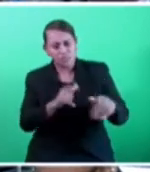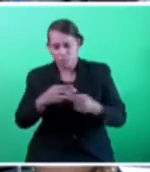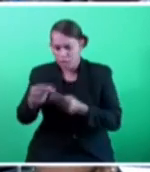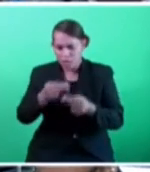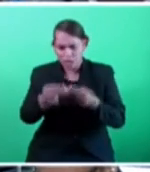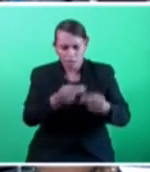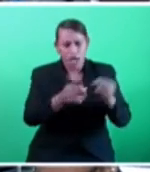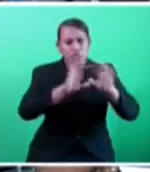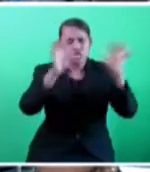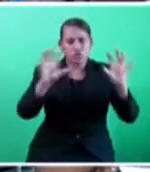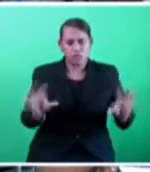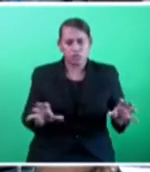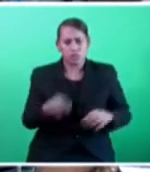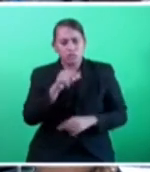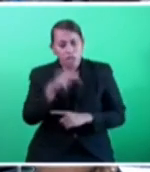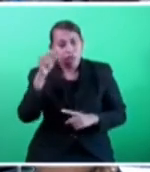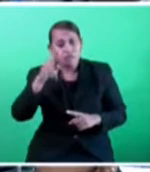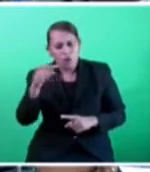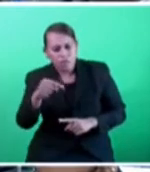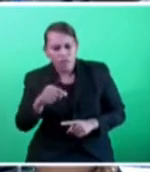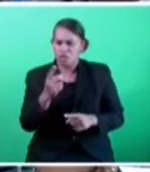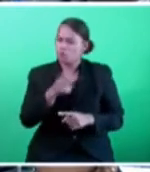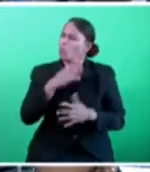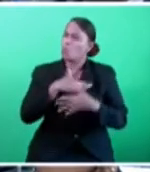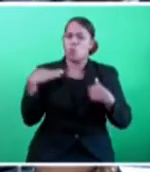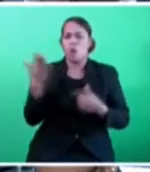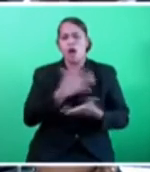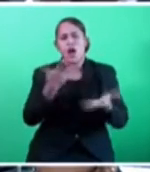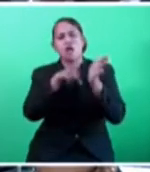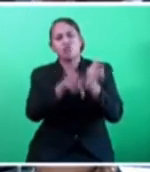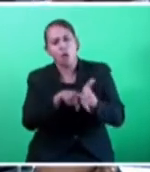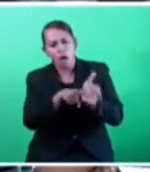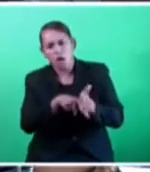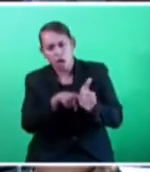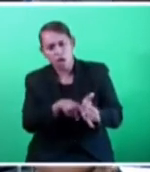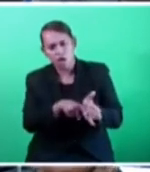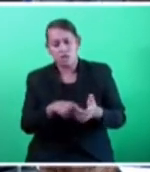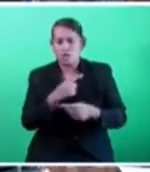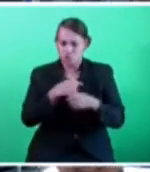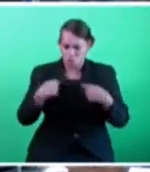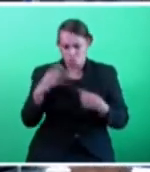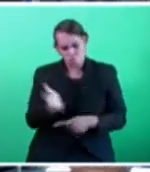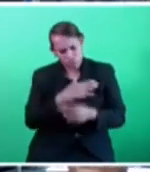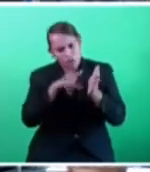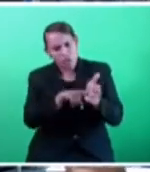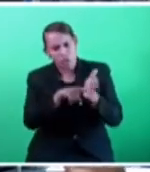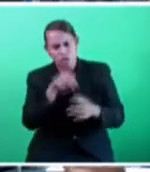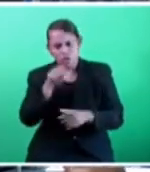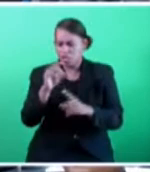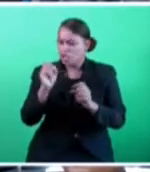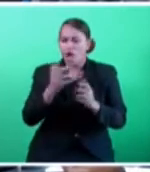After that, Mr. Speaker Say, we went to Lotoka. We went to Lotoka. We had a workshop